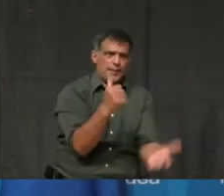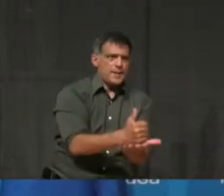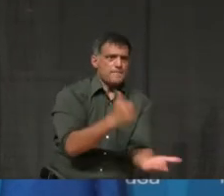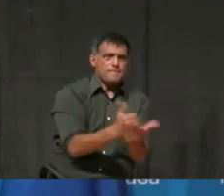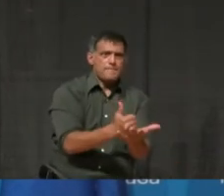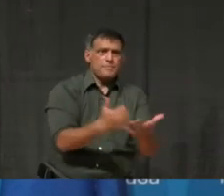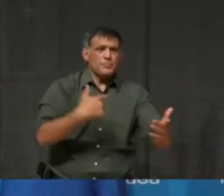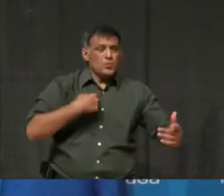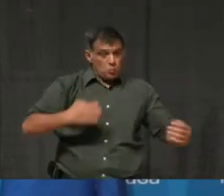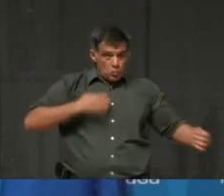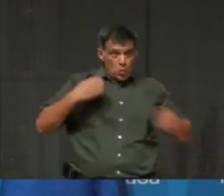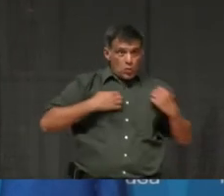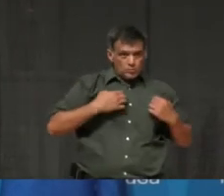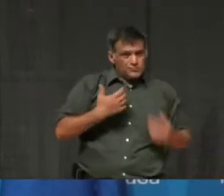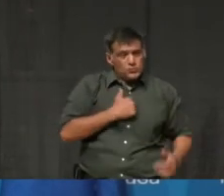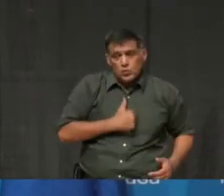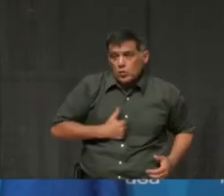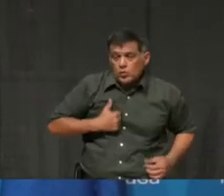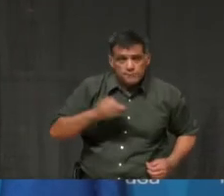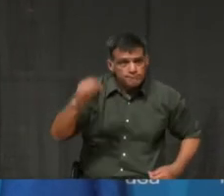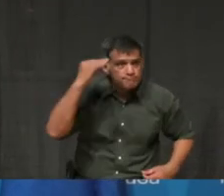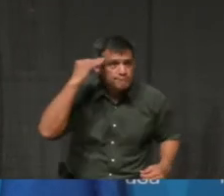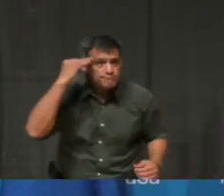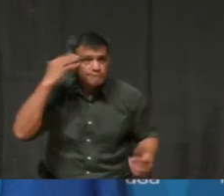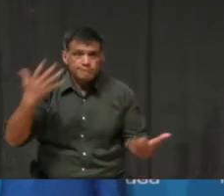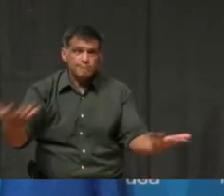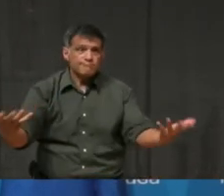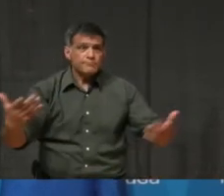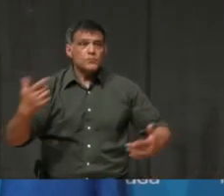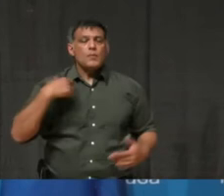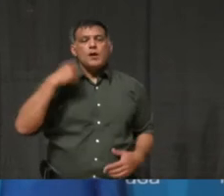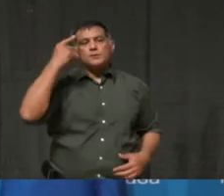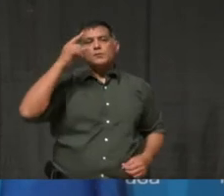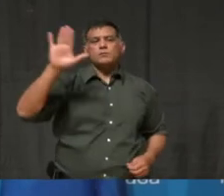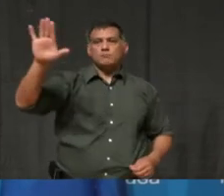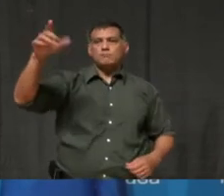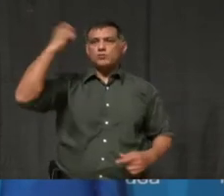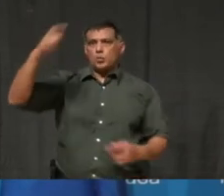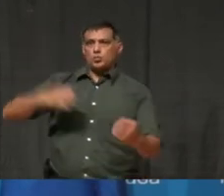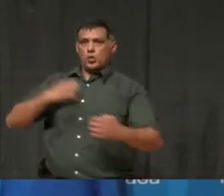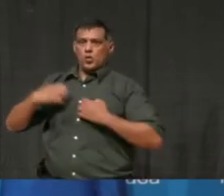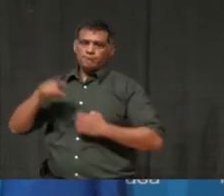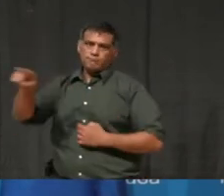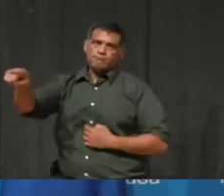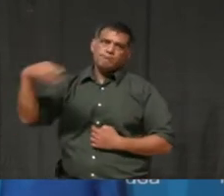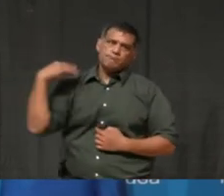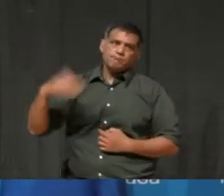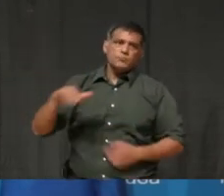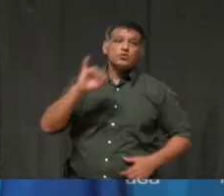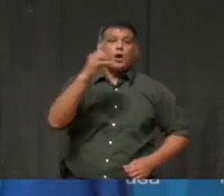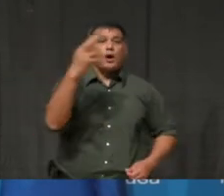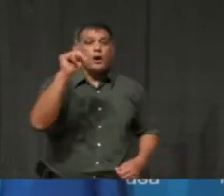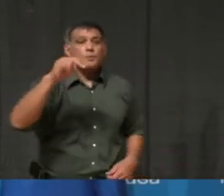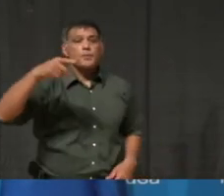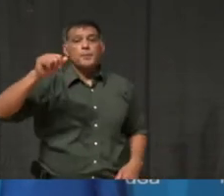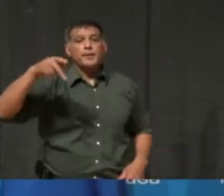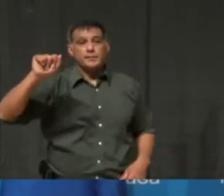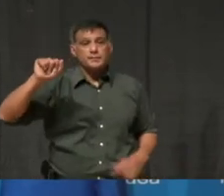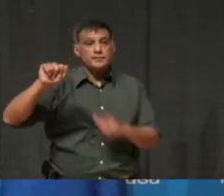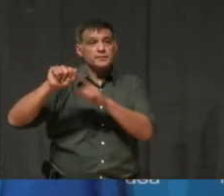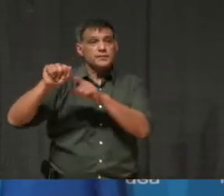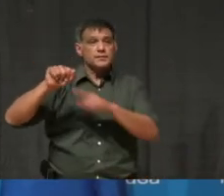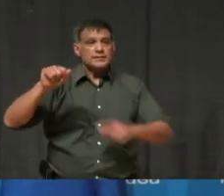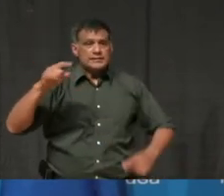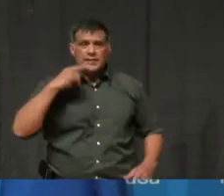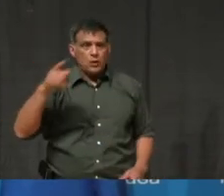emotional. You know, I understand your emotion, Khalid. Uh, John Pappas, uh, spoke, first spoke to me about this issue on how banks were